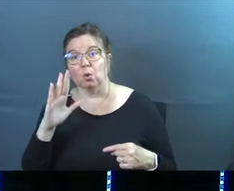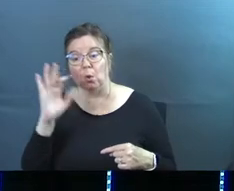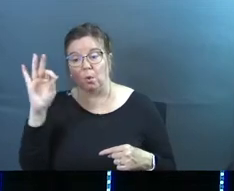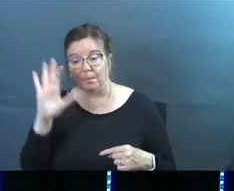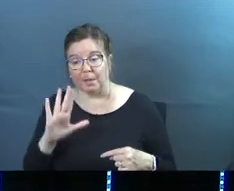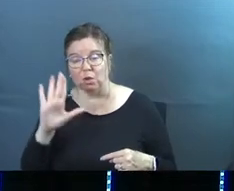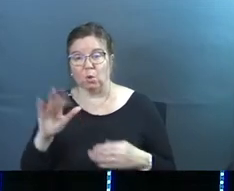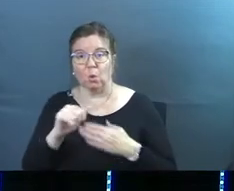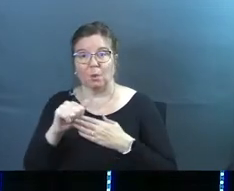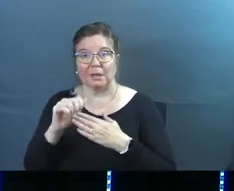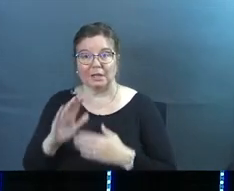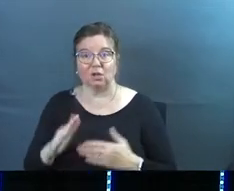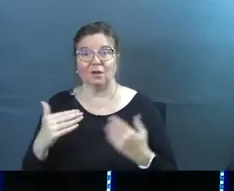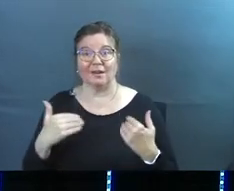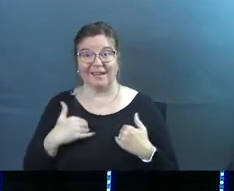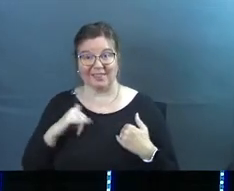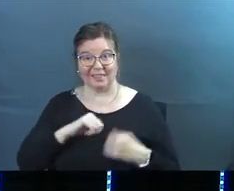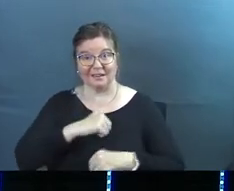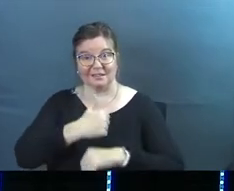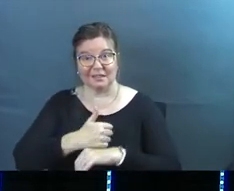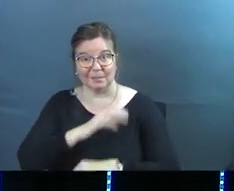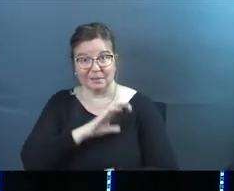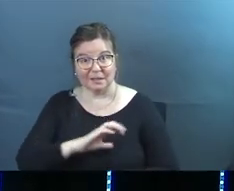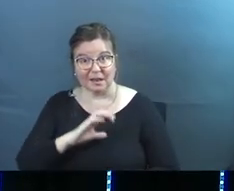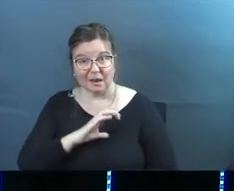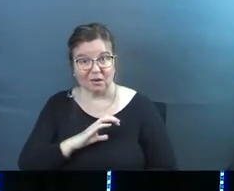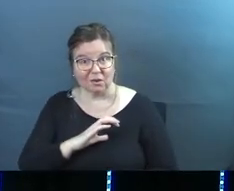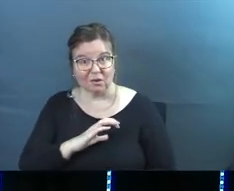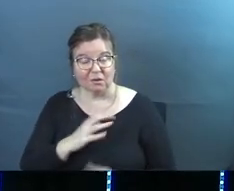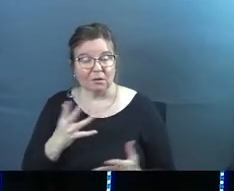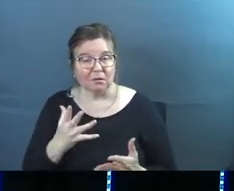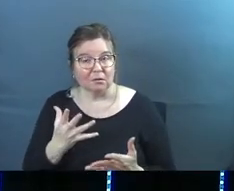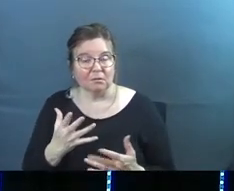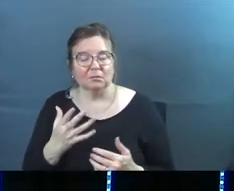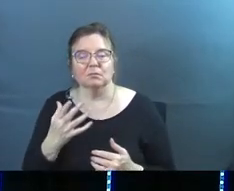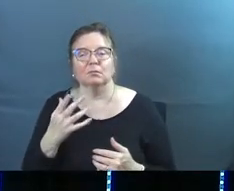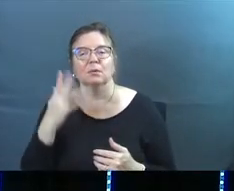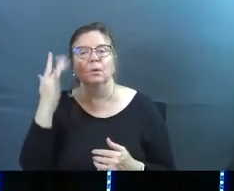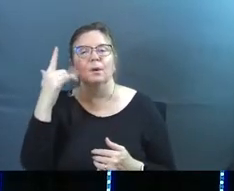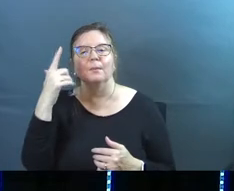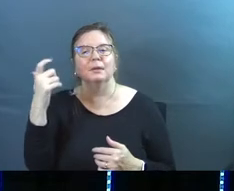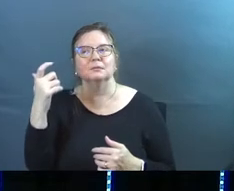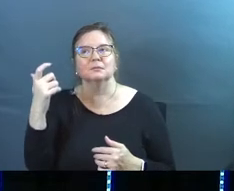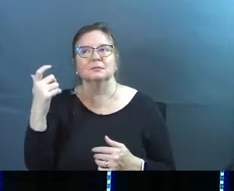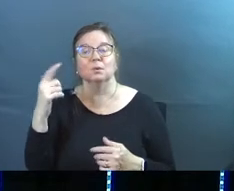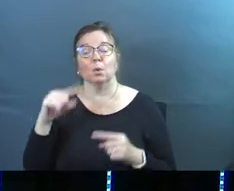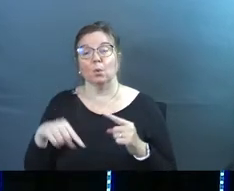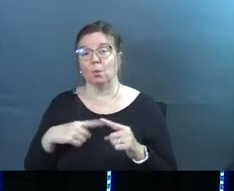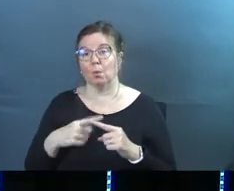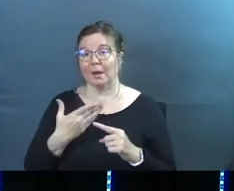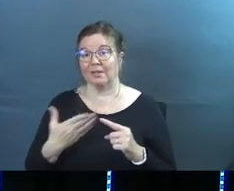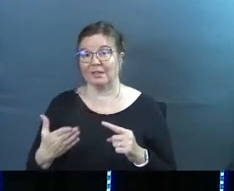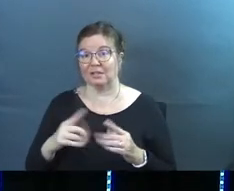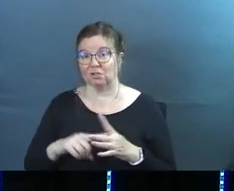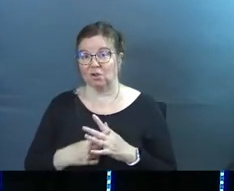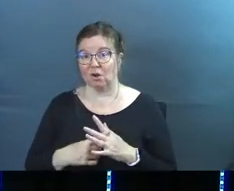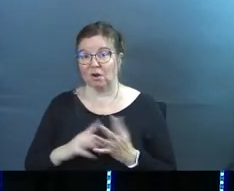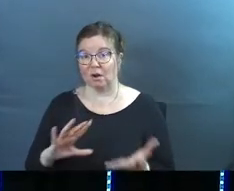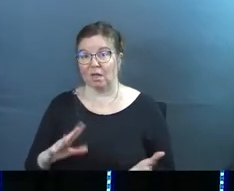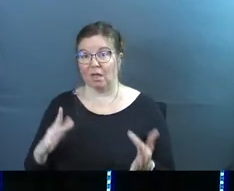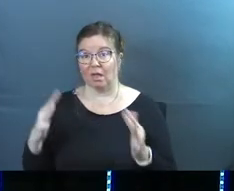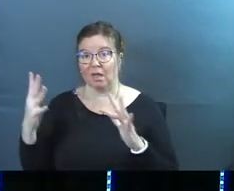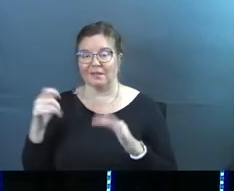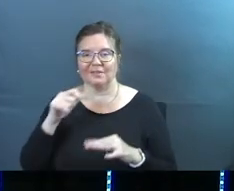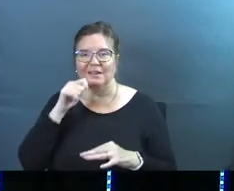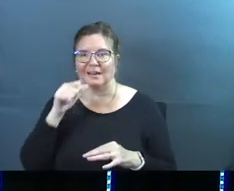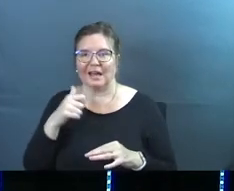pastor or your leader has that established pattern of character is because when things start to go